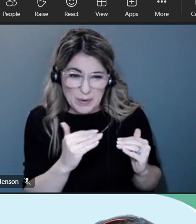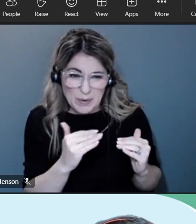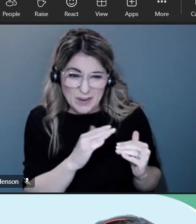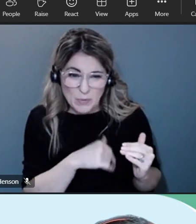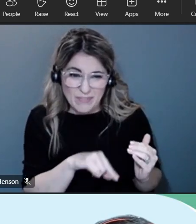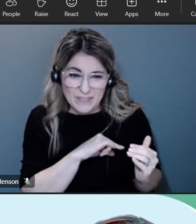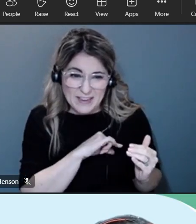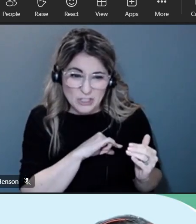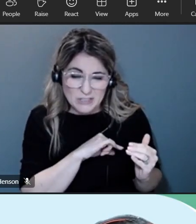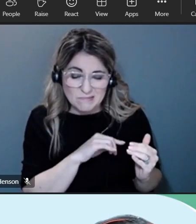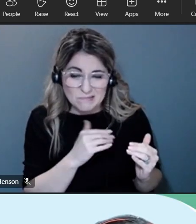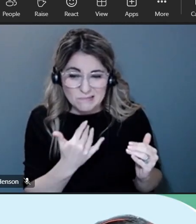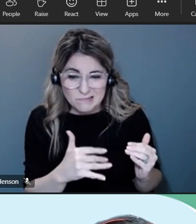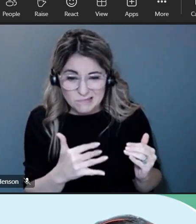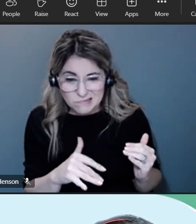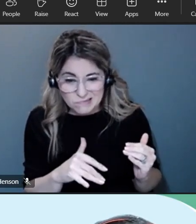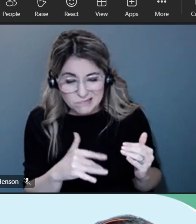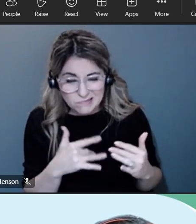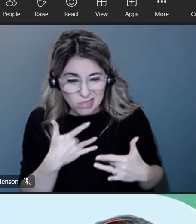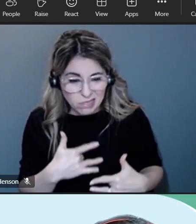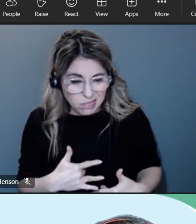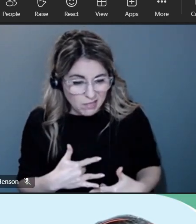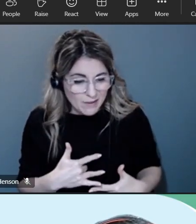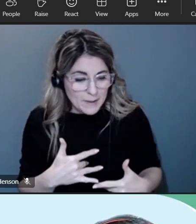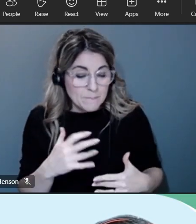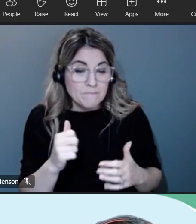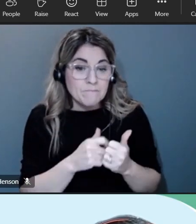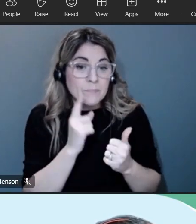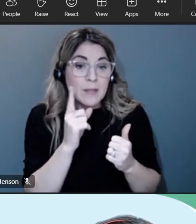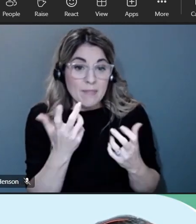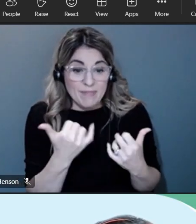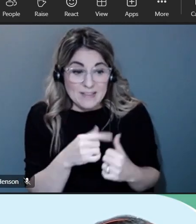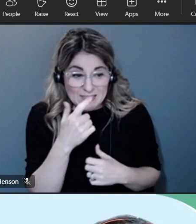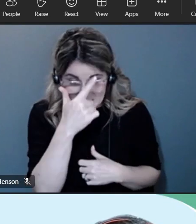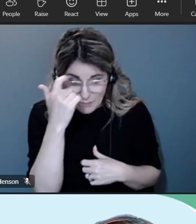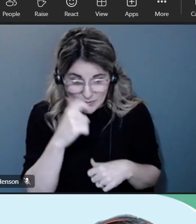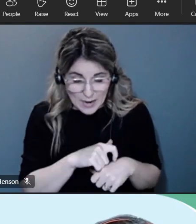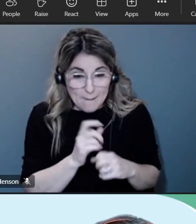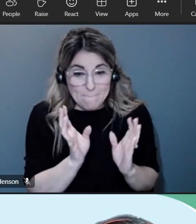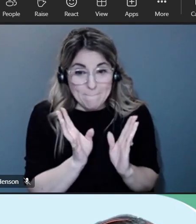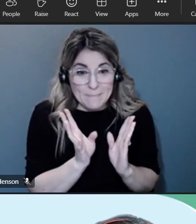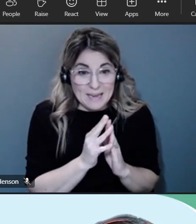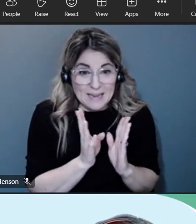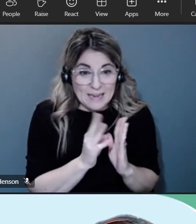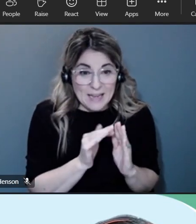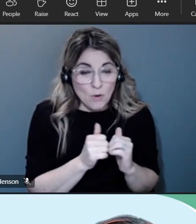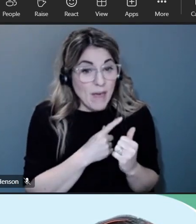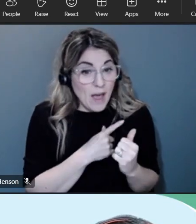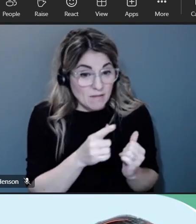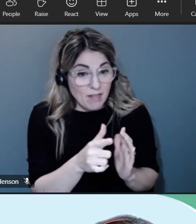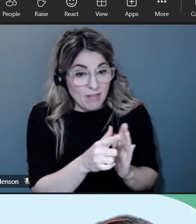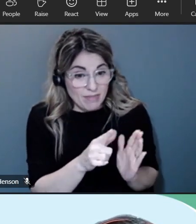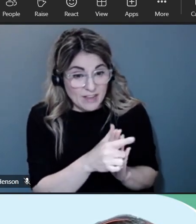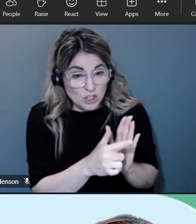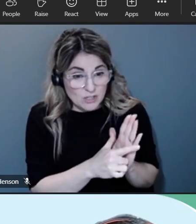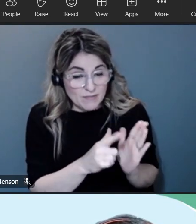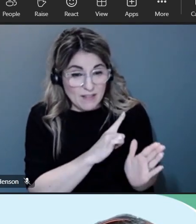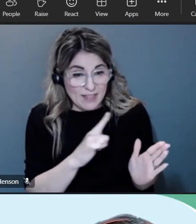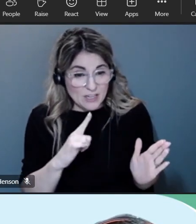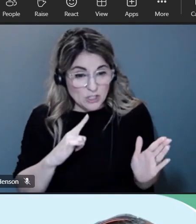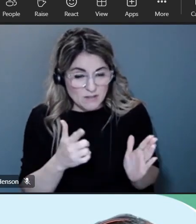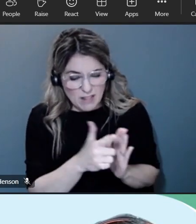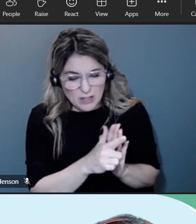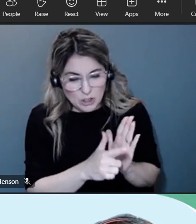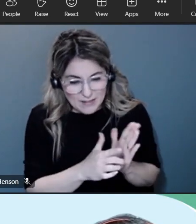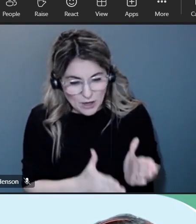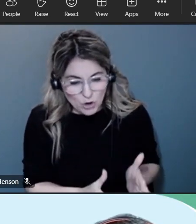were distressing we had a meeting on them this summer where the legislature was interested in hearing about it we presented some data then at the